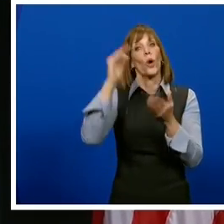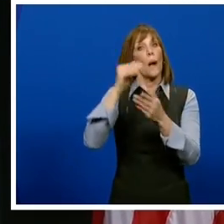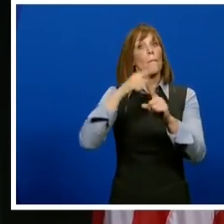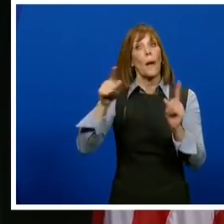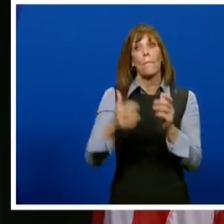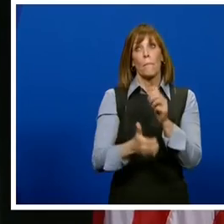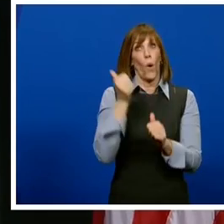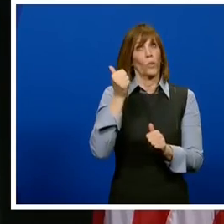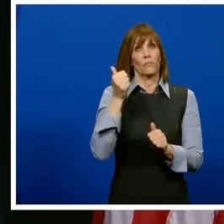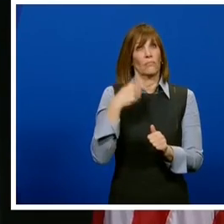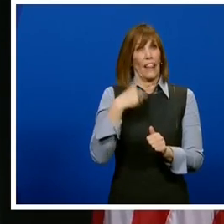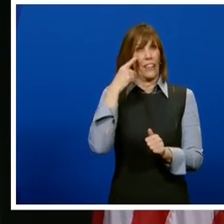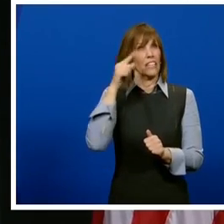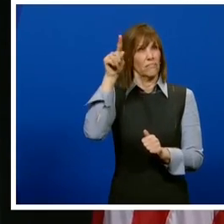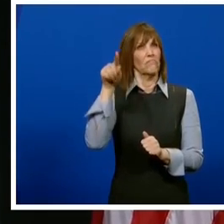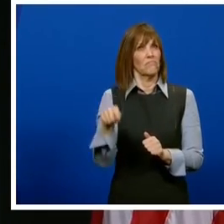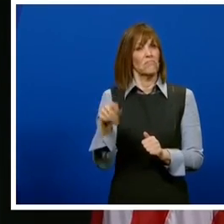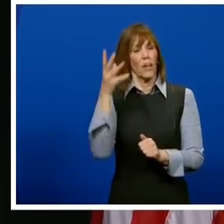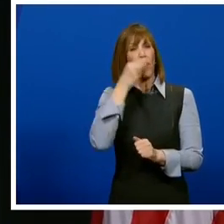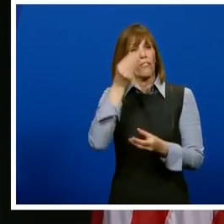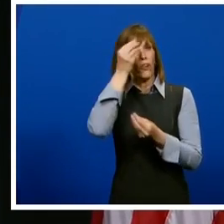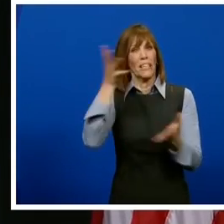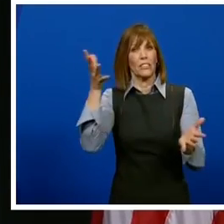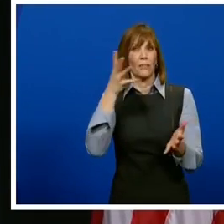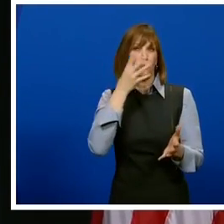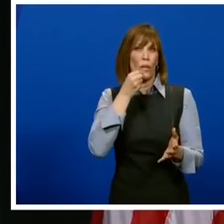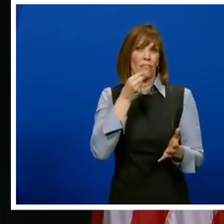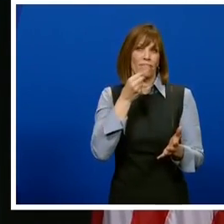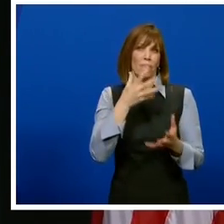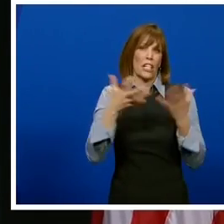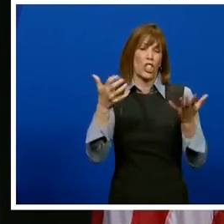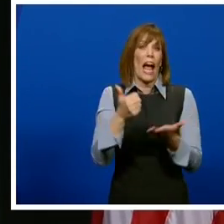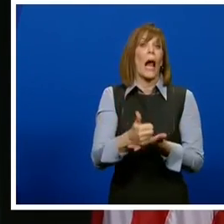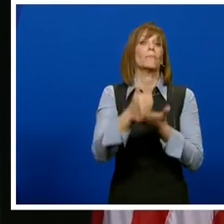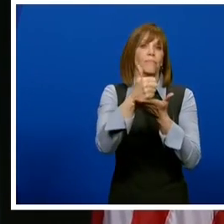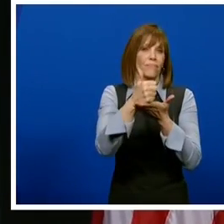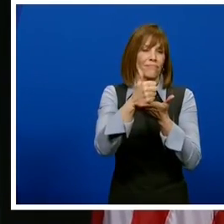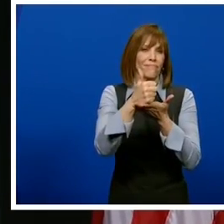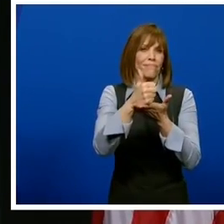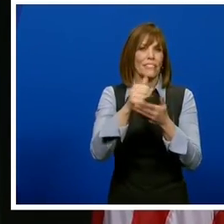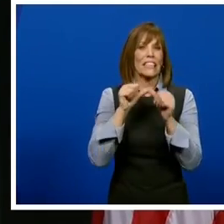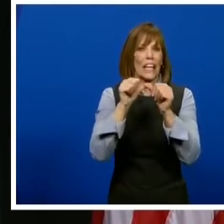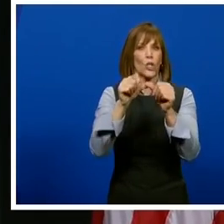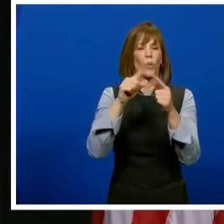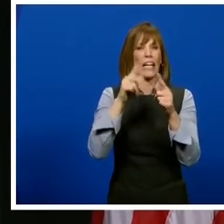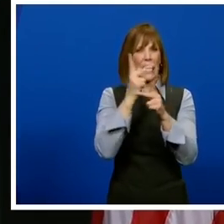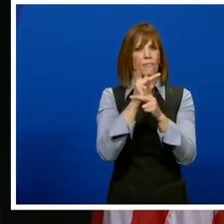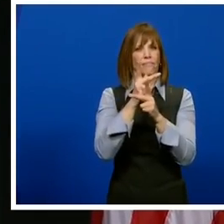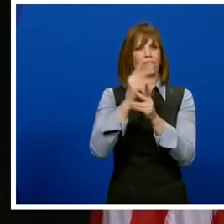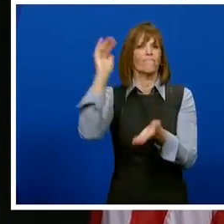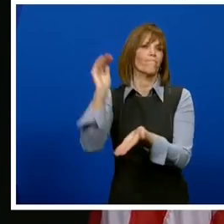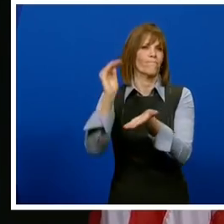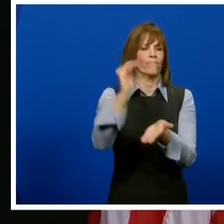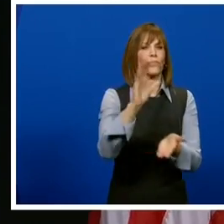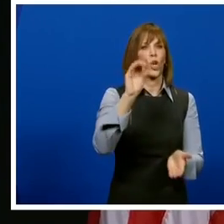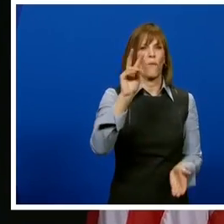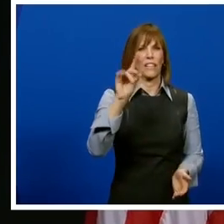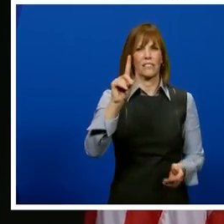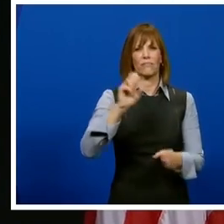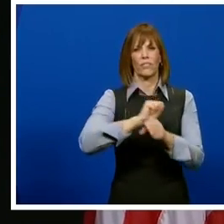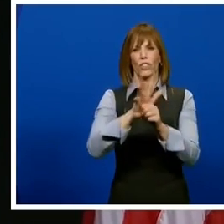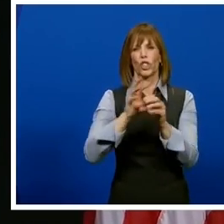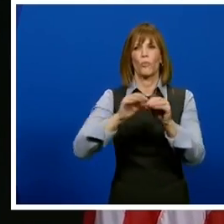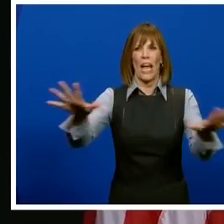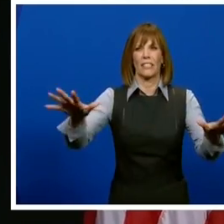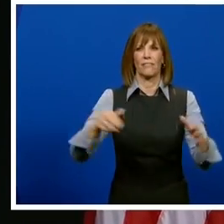most part, that's information that's in there really helps continue to deal with COVID-19. Governor,